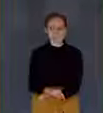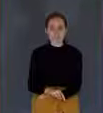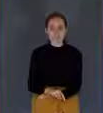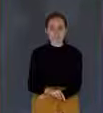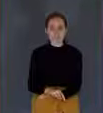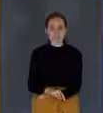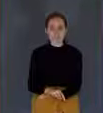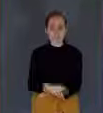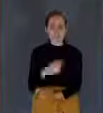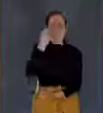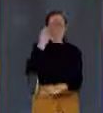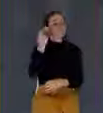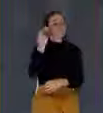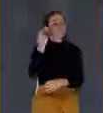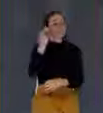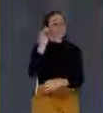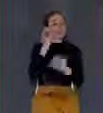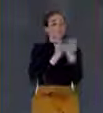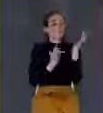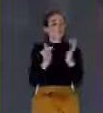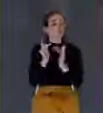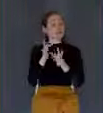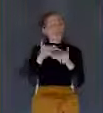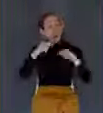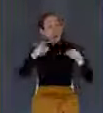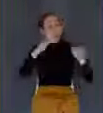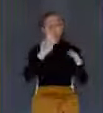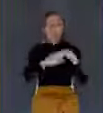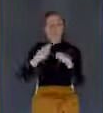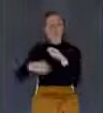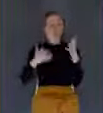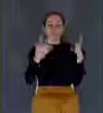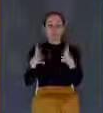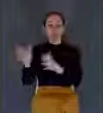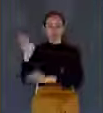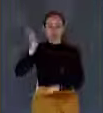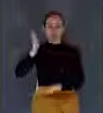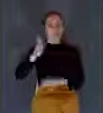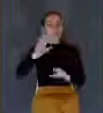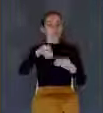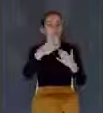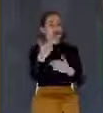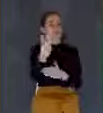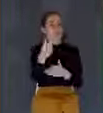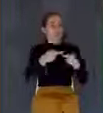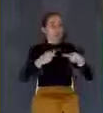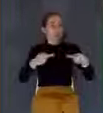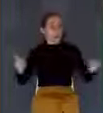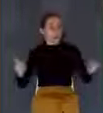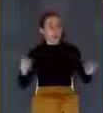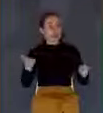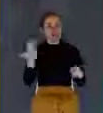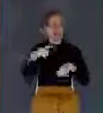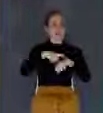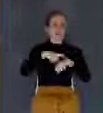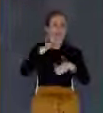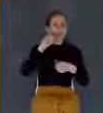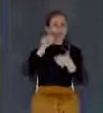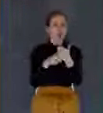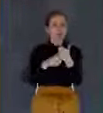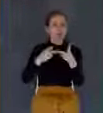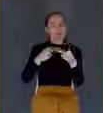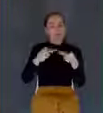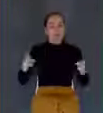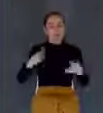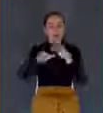Jesus is finishing up this sermon, and when he finishes up, he gives two parables. We saw last time the parable of the budding fig tree in verse 28.